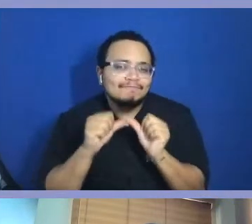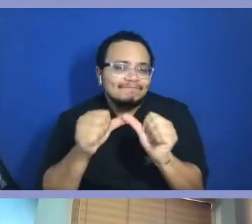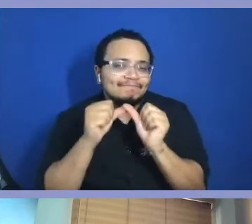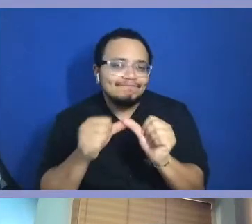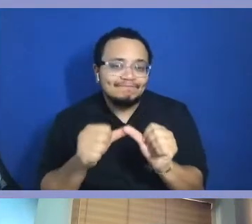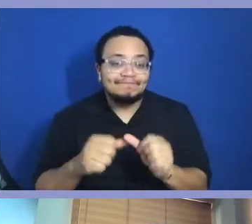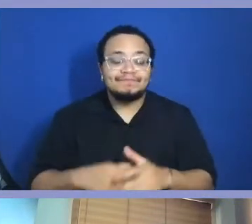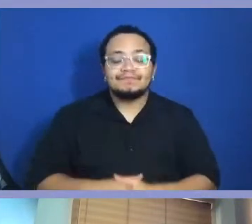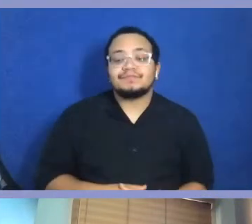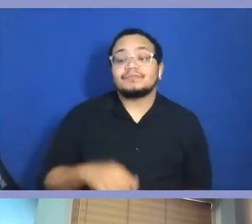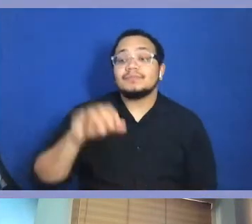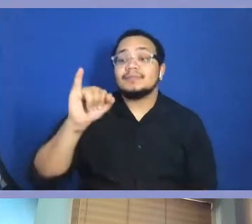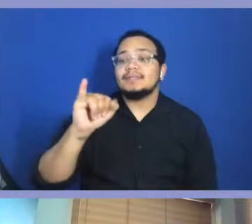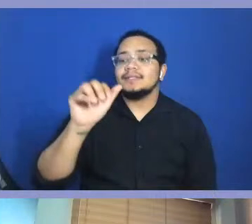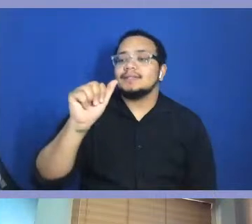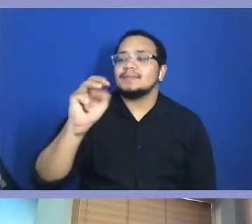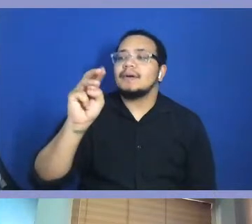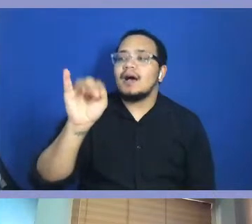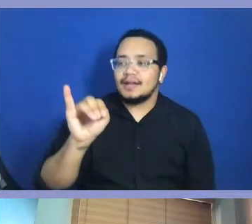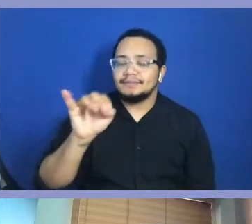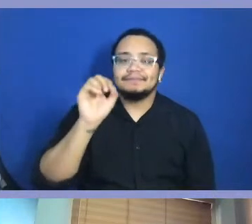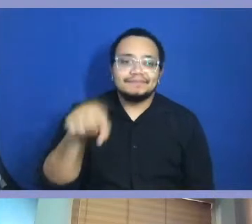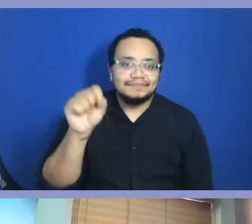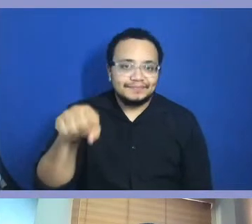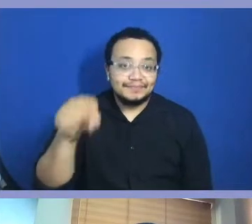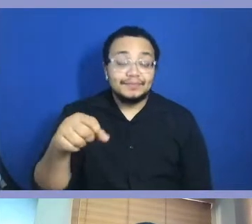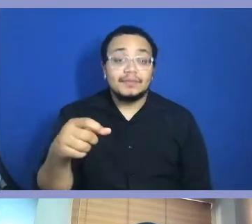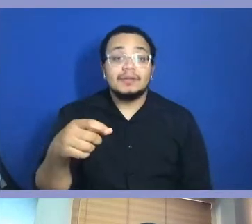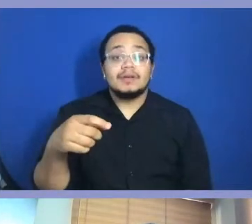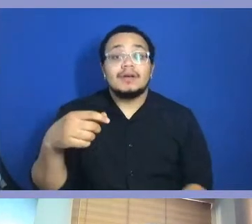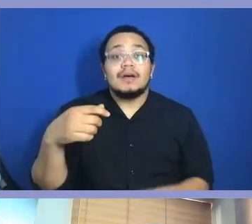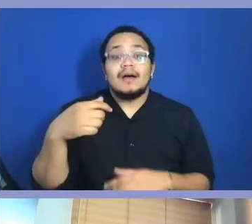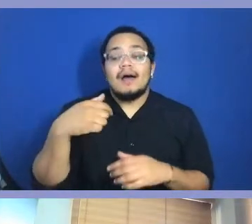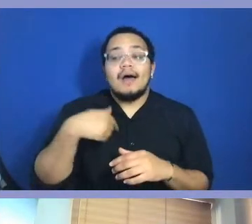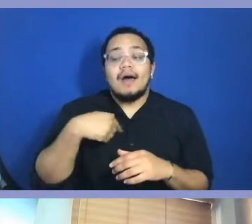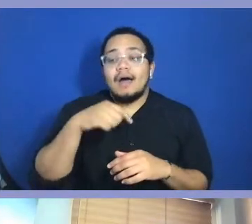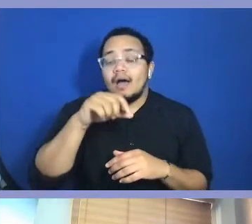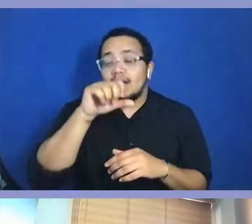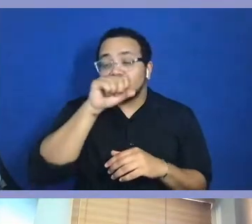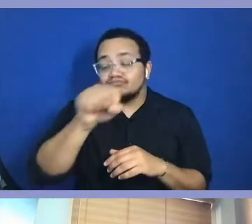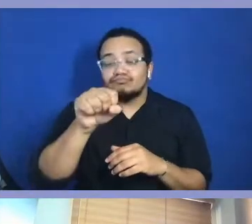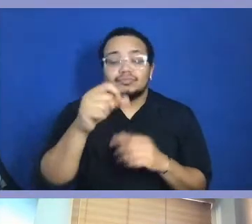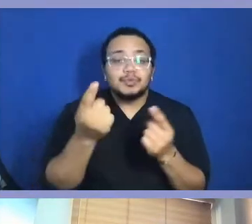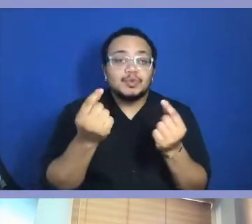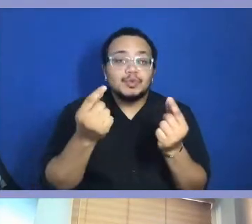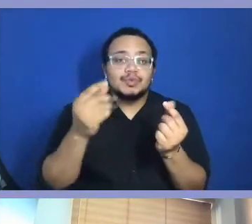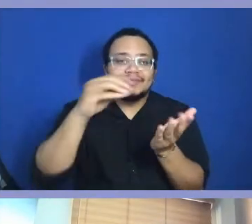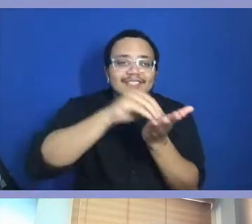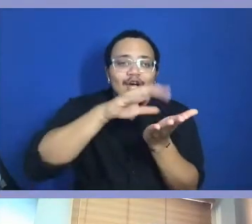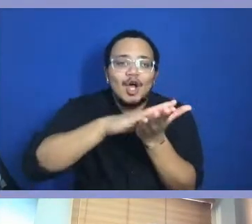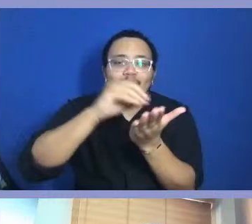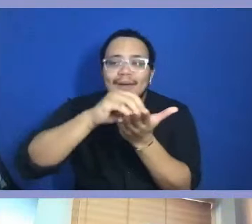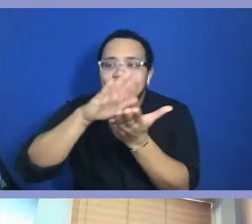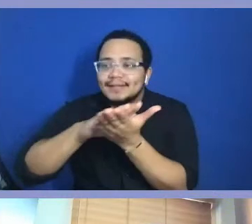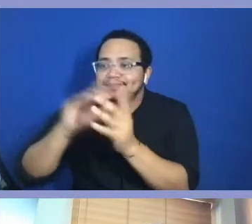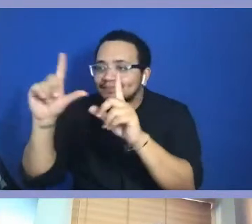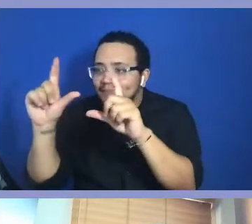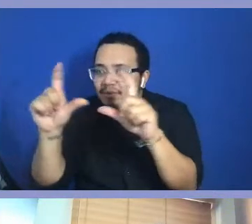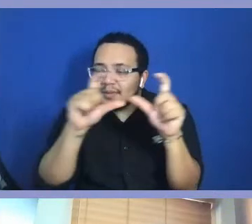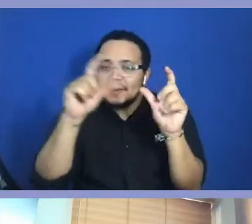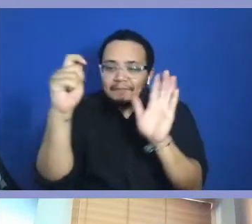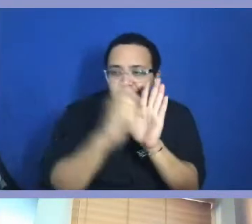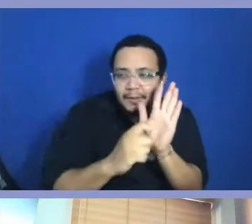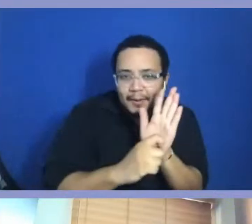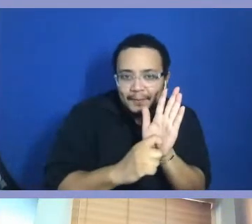Yeah. I think for me, you know, I initially fell in love with documenting. fell in love with being able to capture moments,